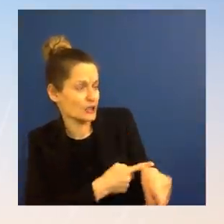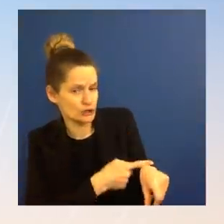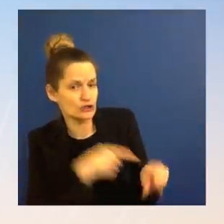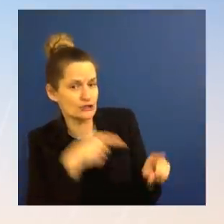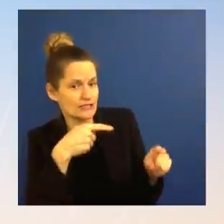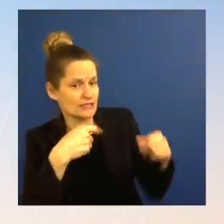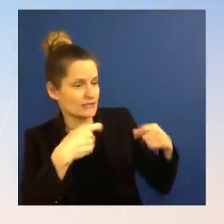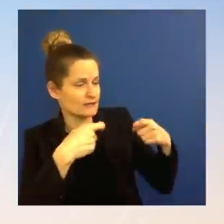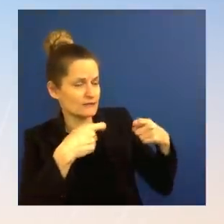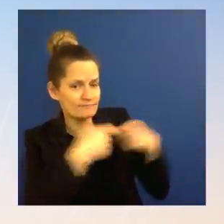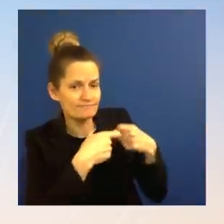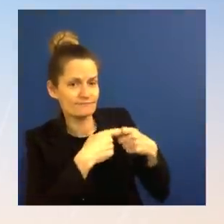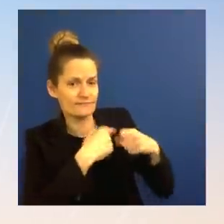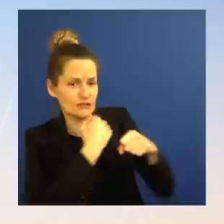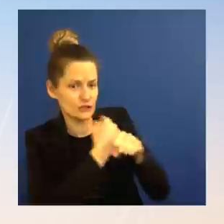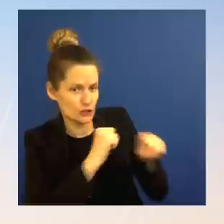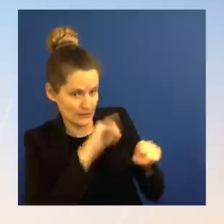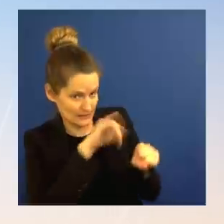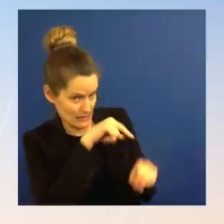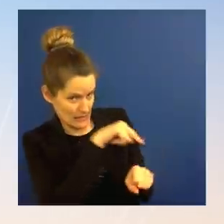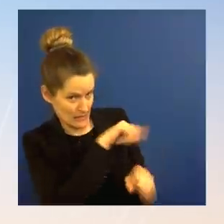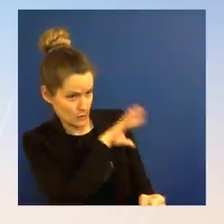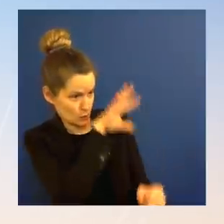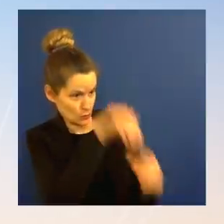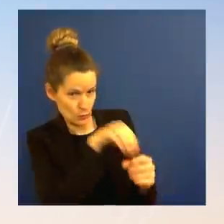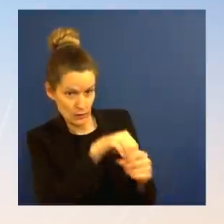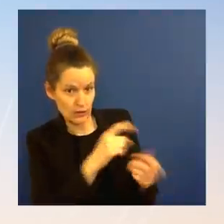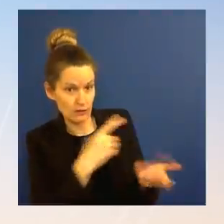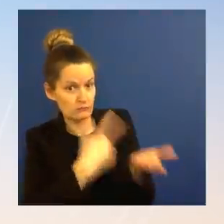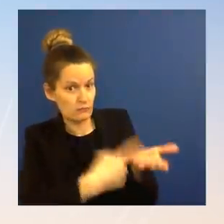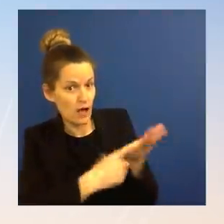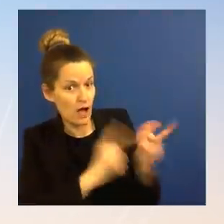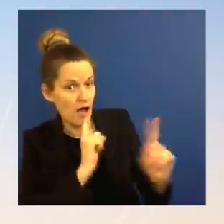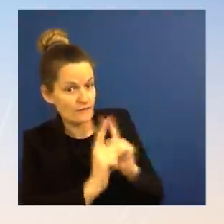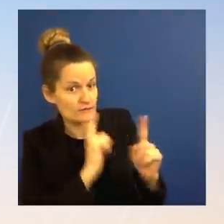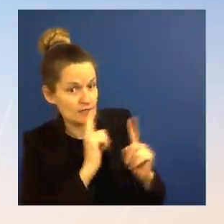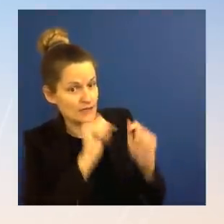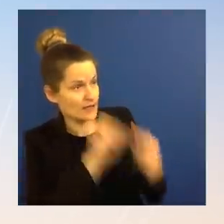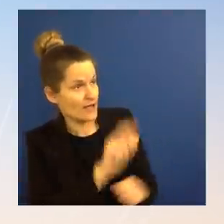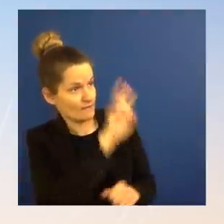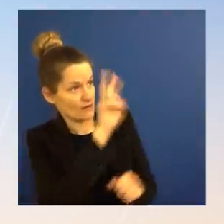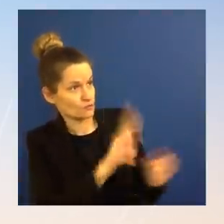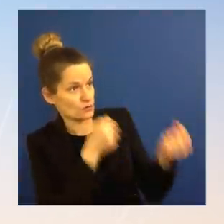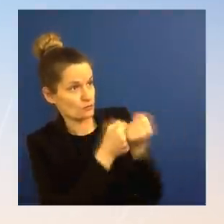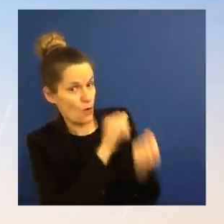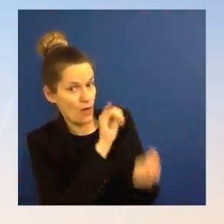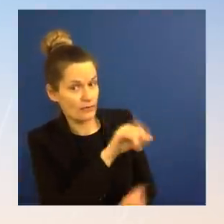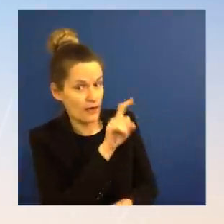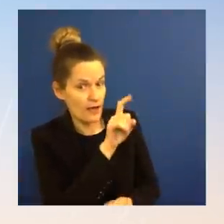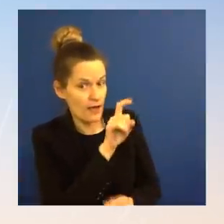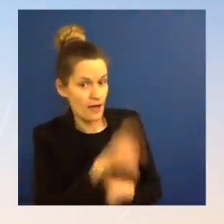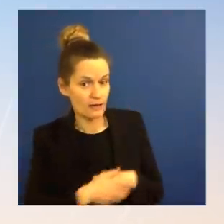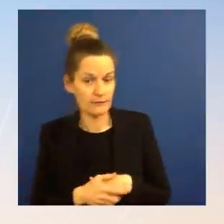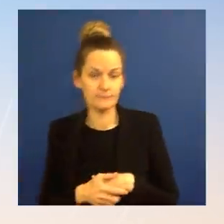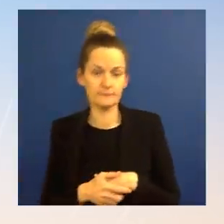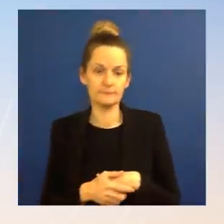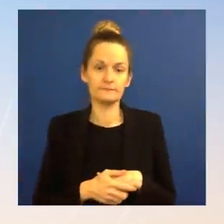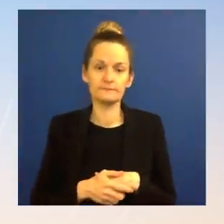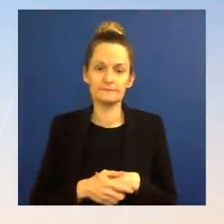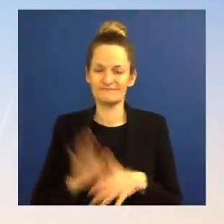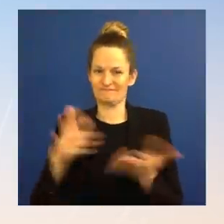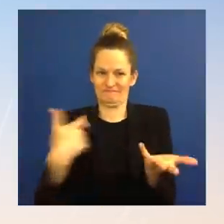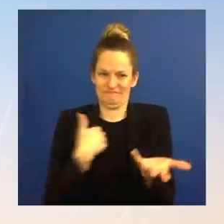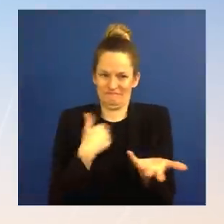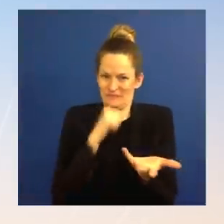to energy security? Ms. Well, I don't have anything to preview for you in terms of additional talks or rounds of talks. But again,